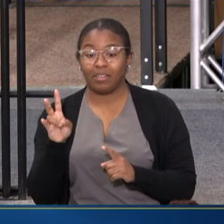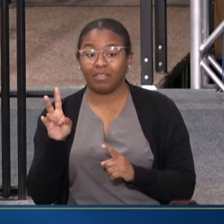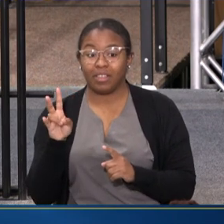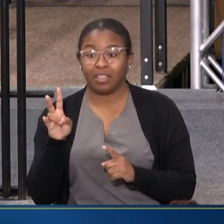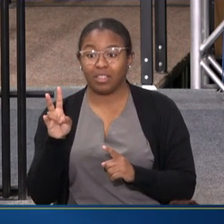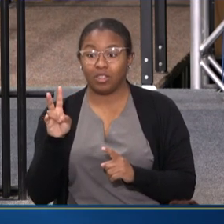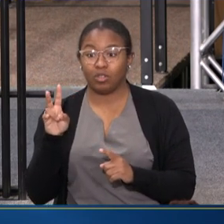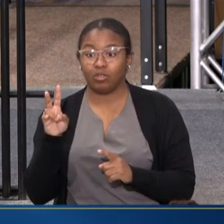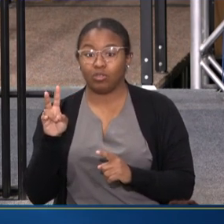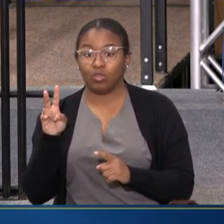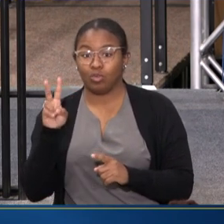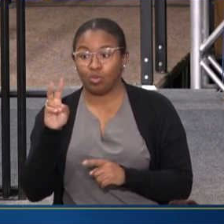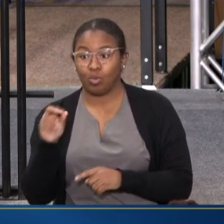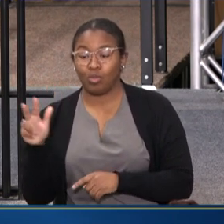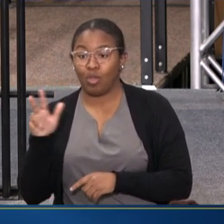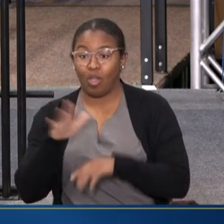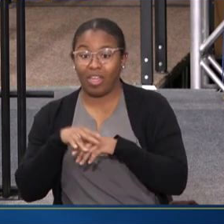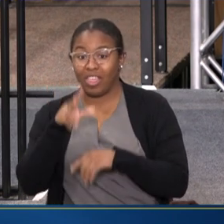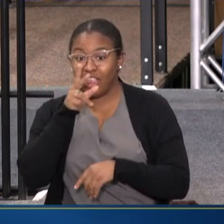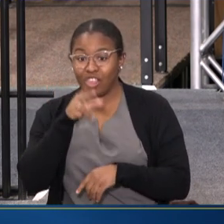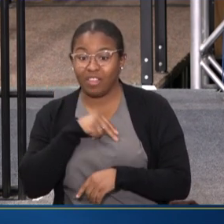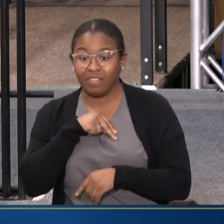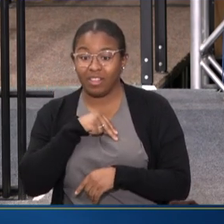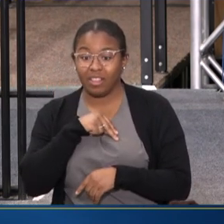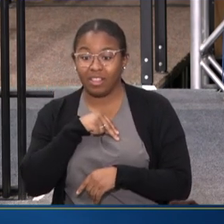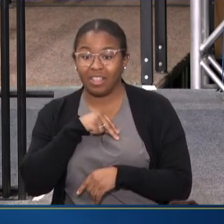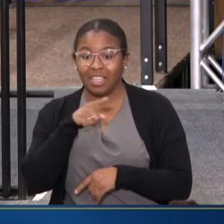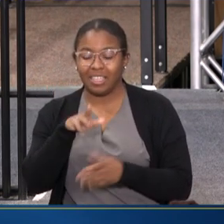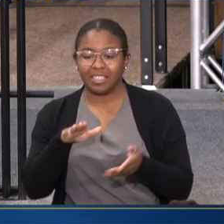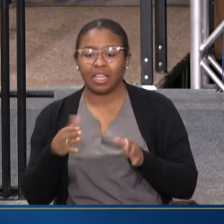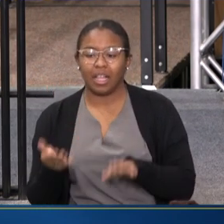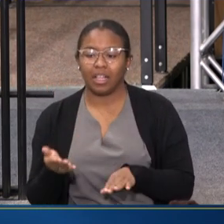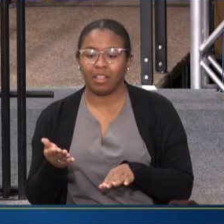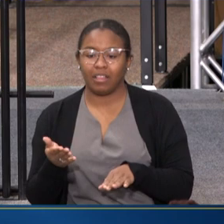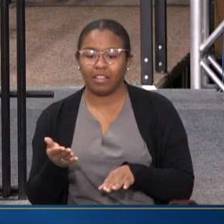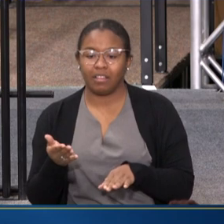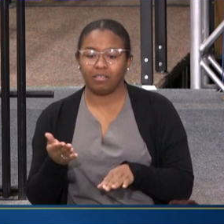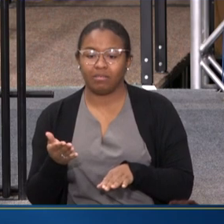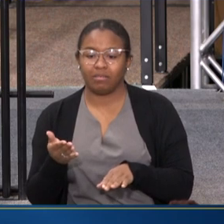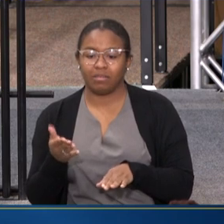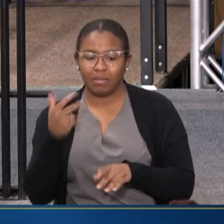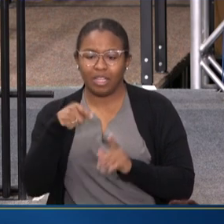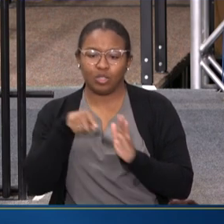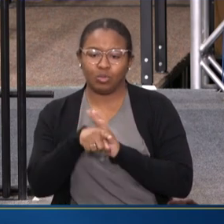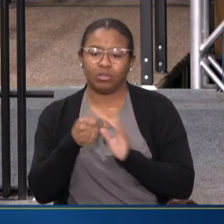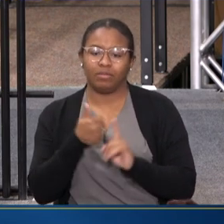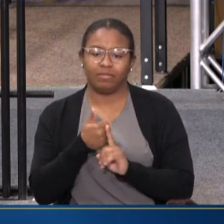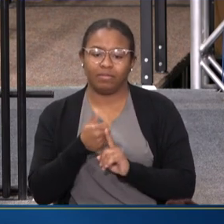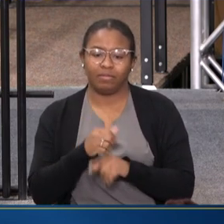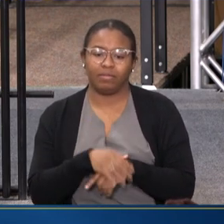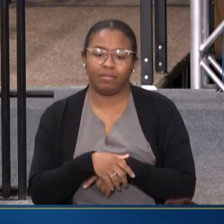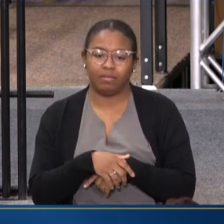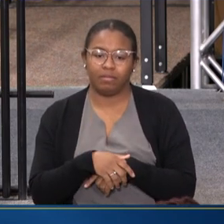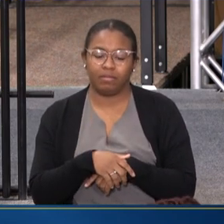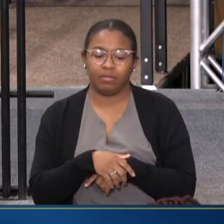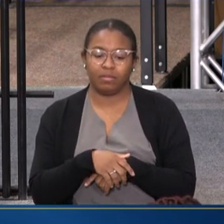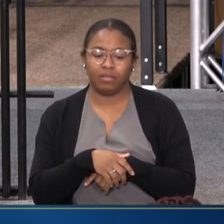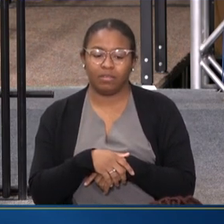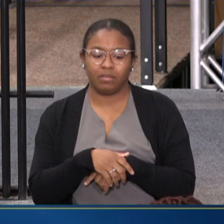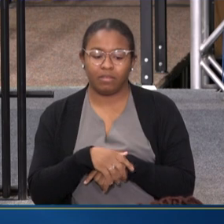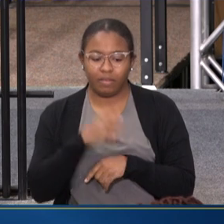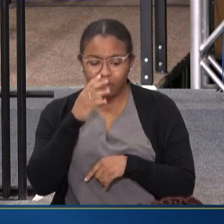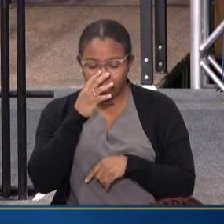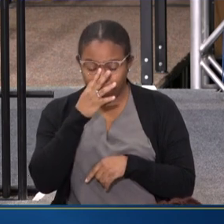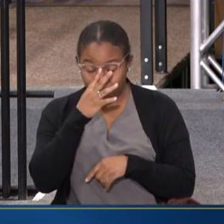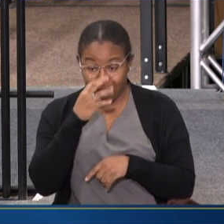OF 2003 ON THANKSGIVING DAY. HE DIED AS A RESULT OF SUICIDE. I SHARE ALL